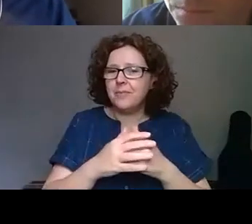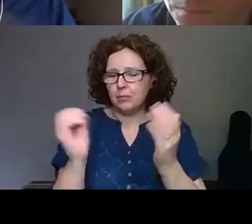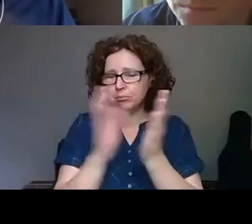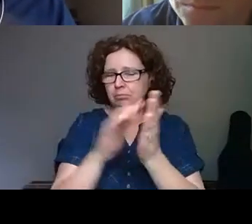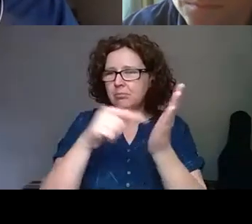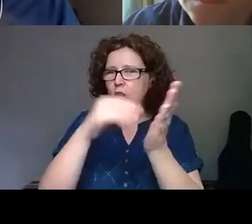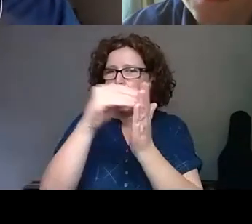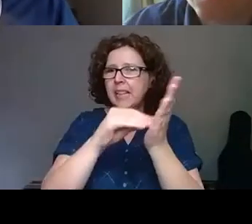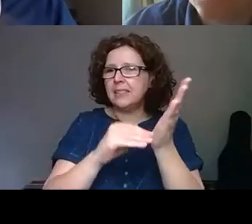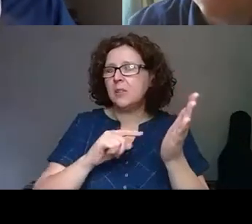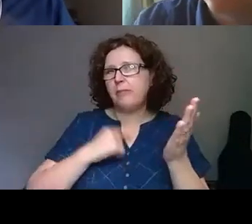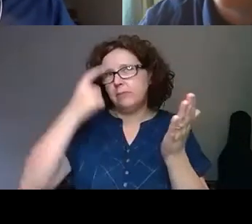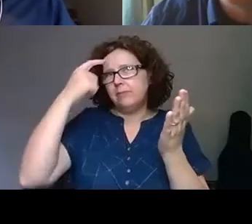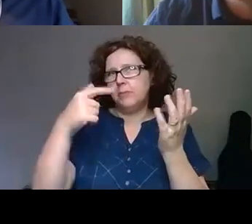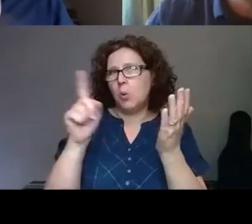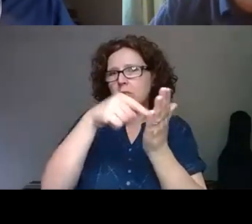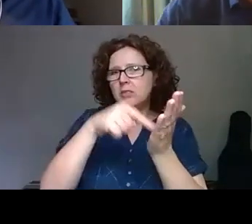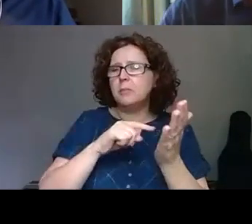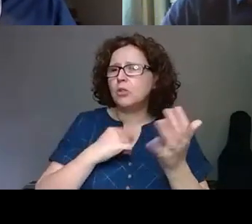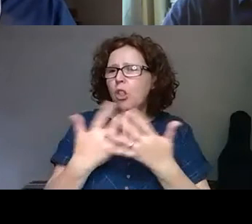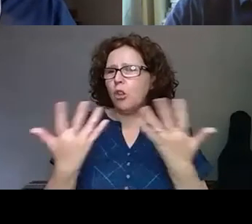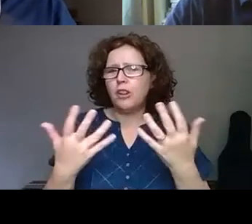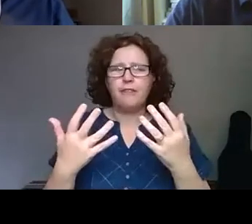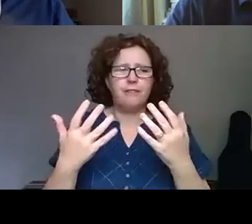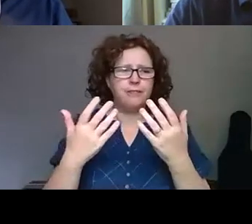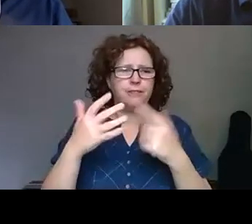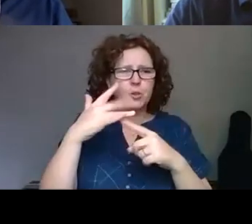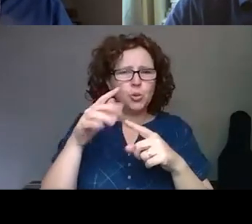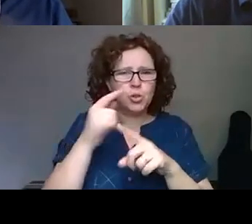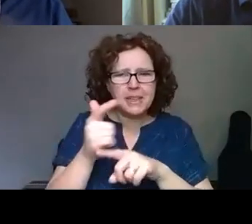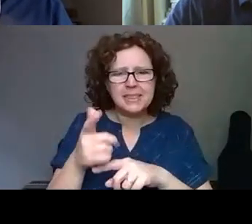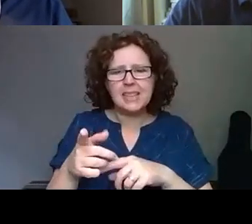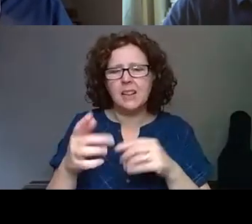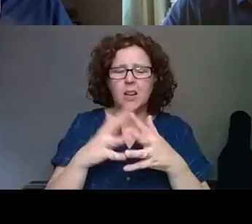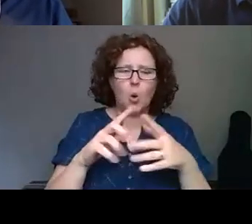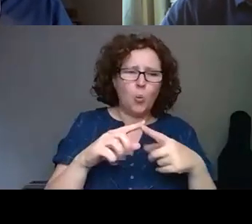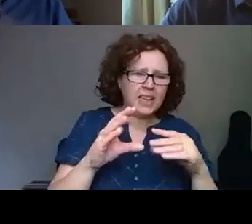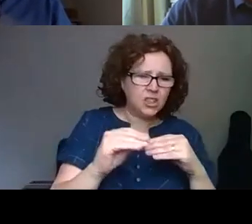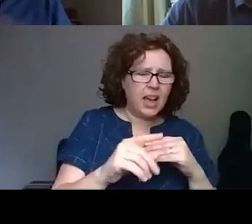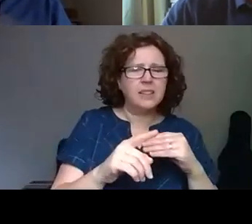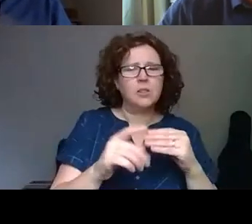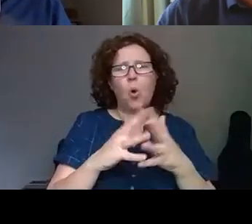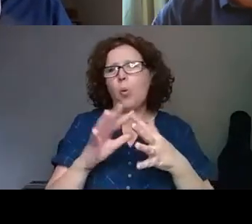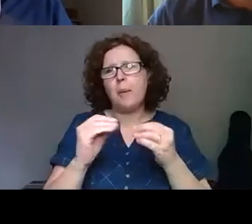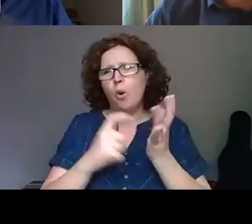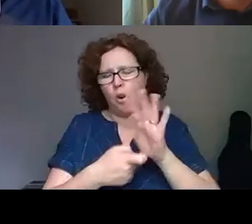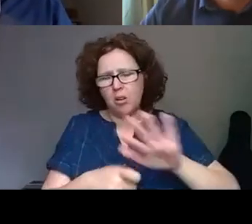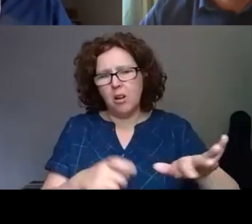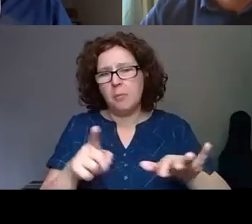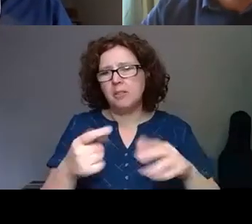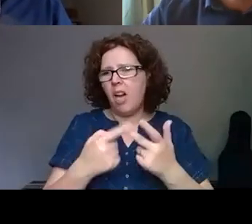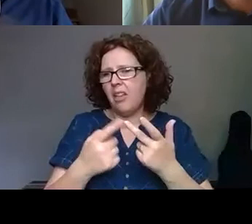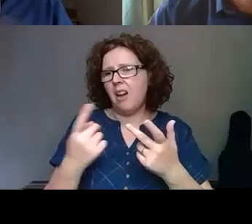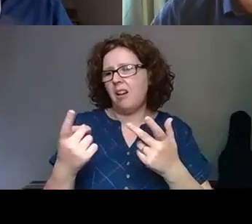a lot of social media platform, because I didn't mention, not WeChat, not Weibo, but also other short video